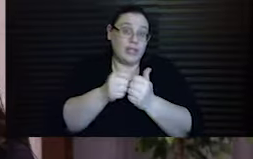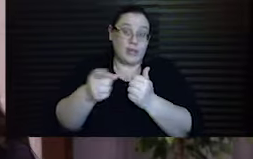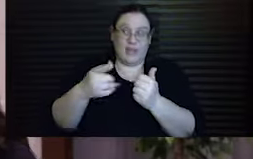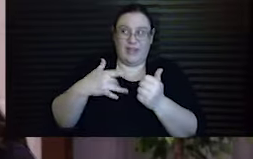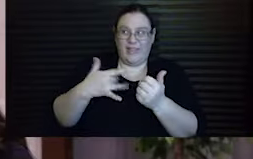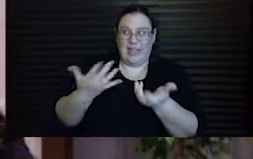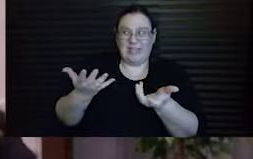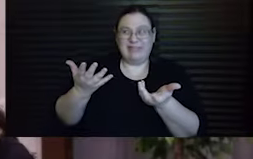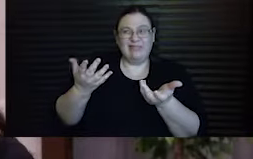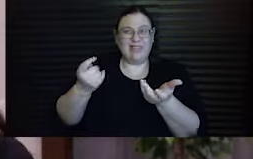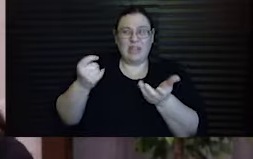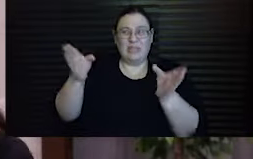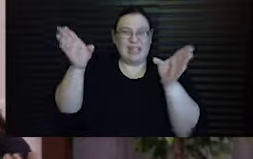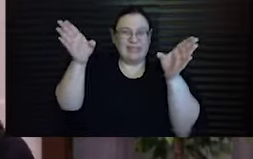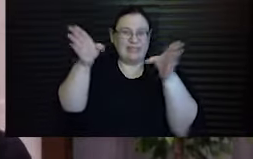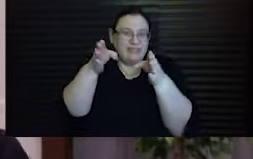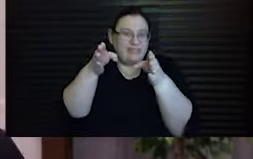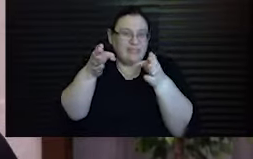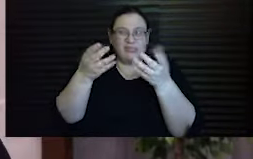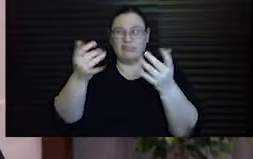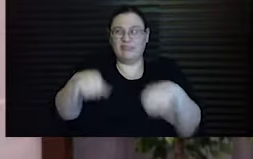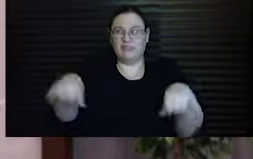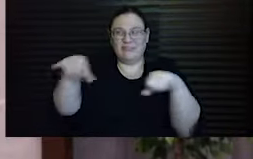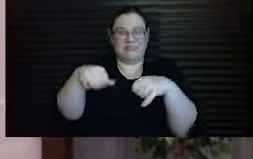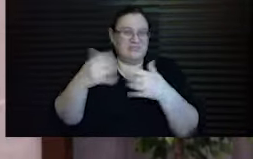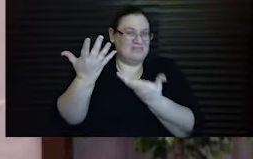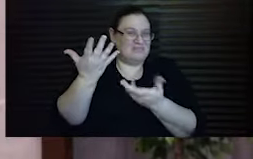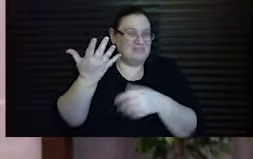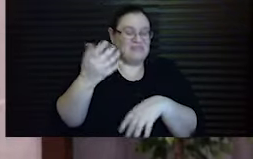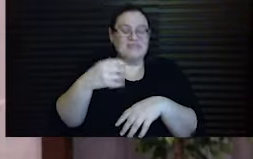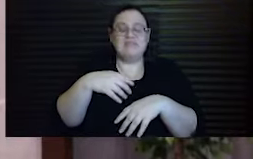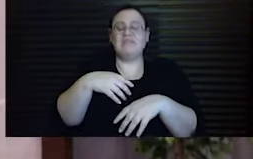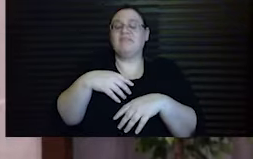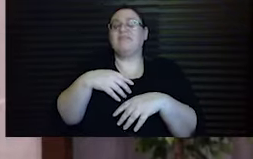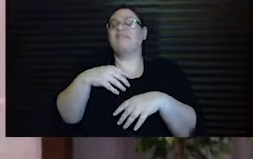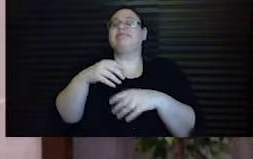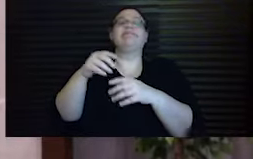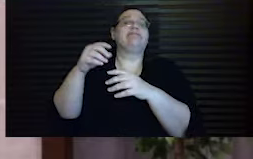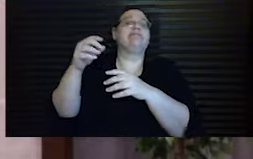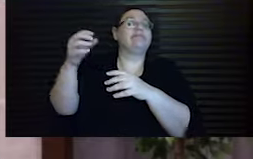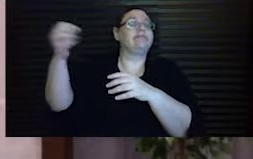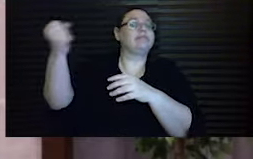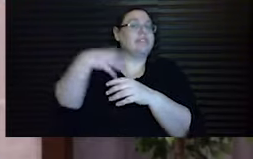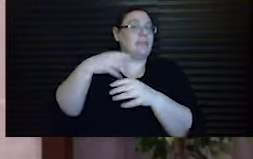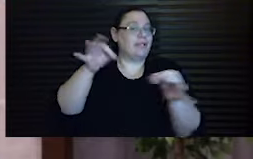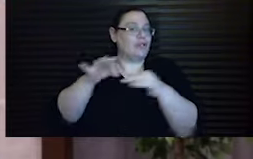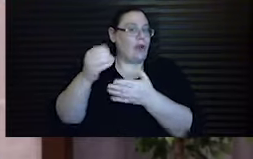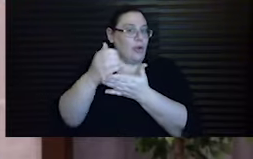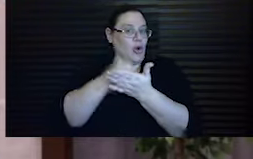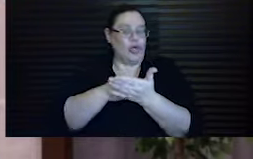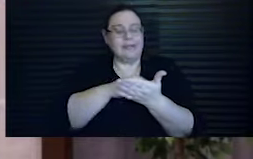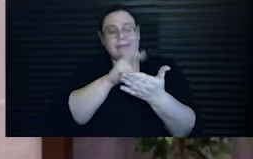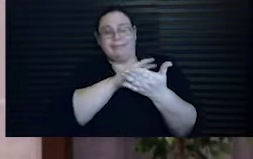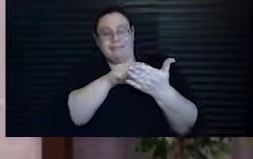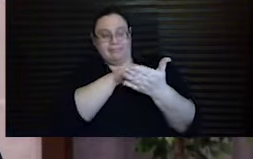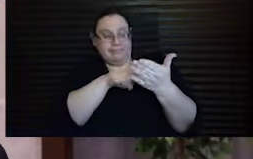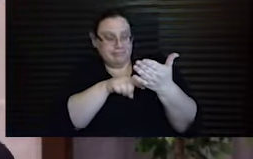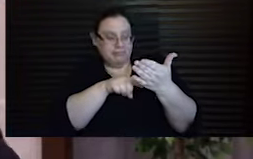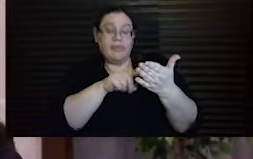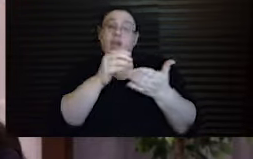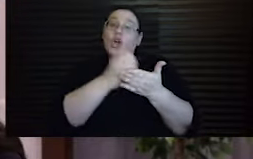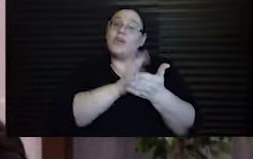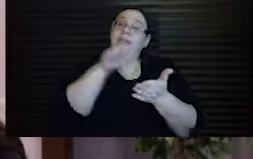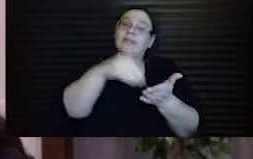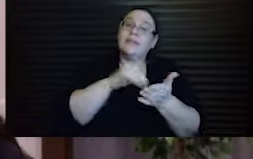this felt a little bit narrow, a little bit familiar. But then I read the description of the course. This course will